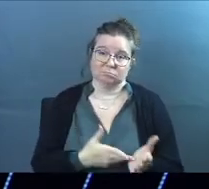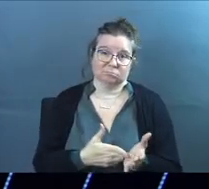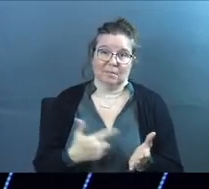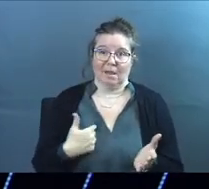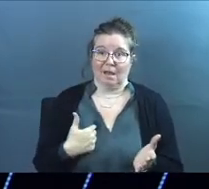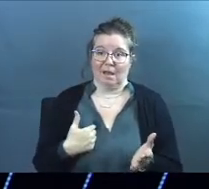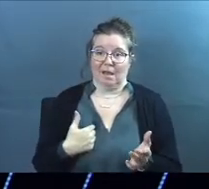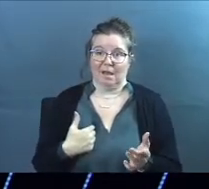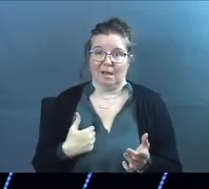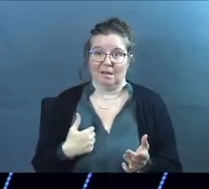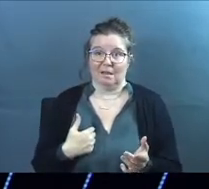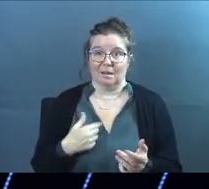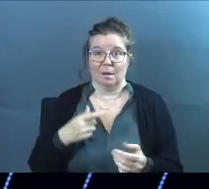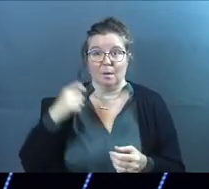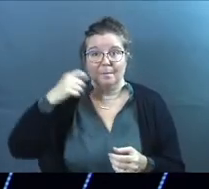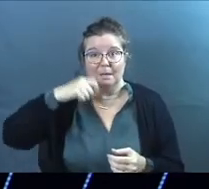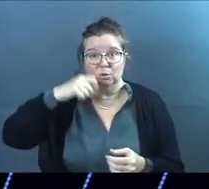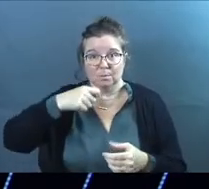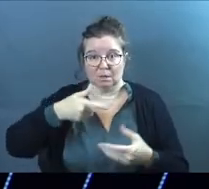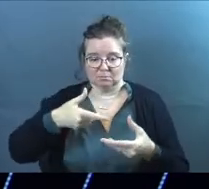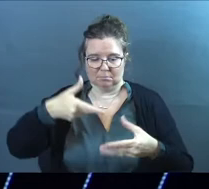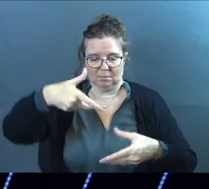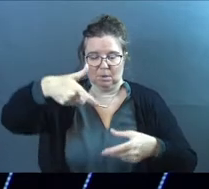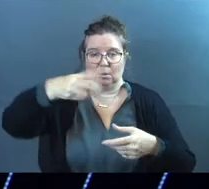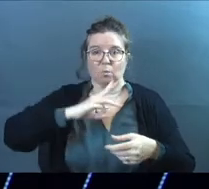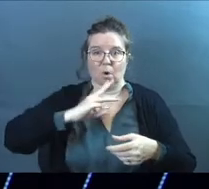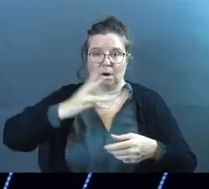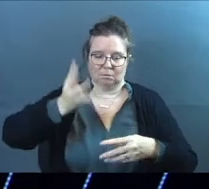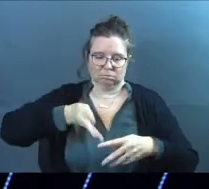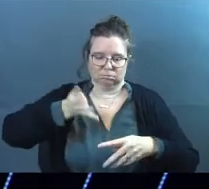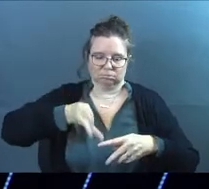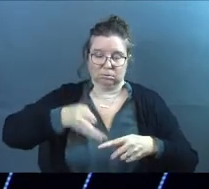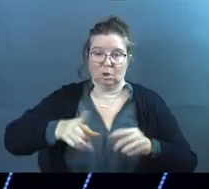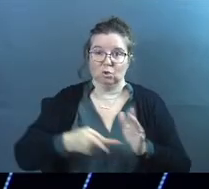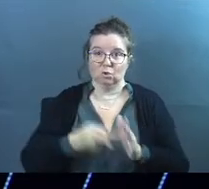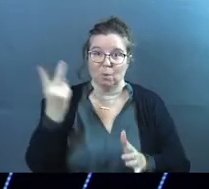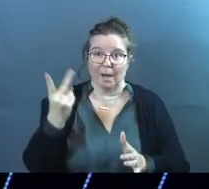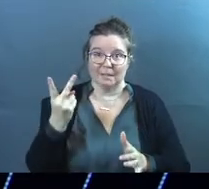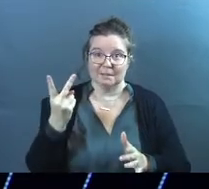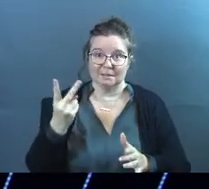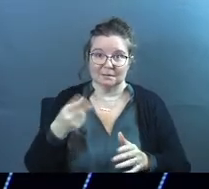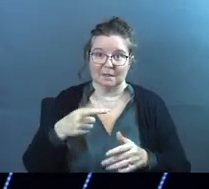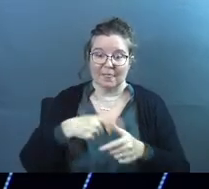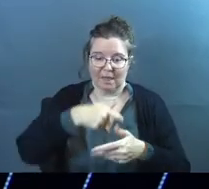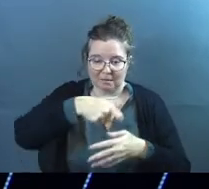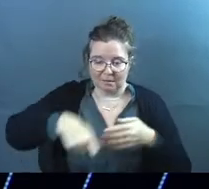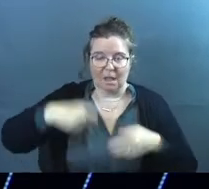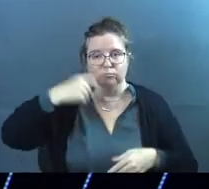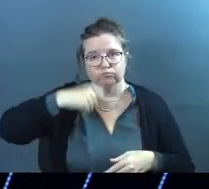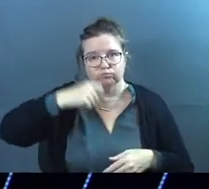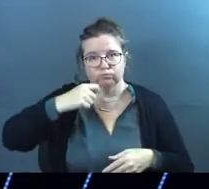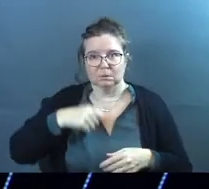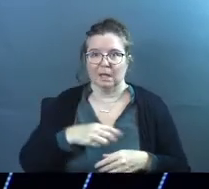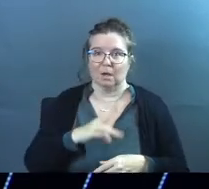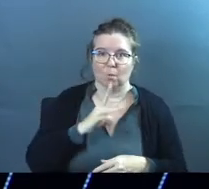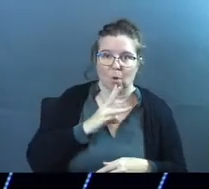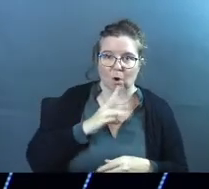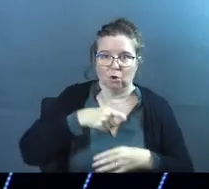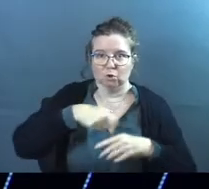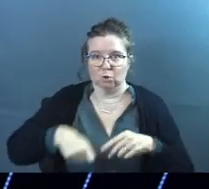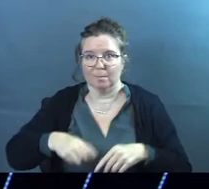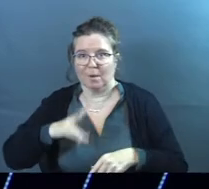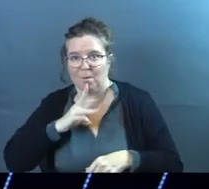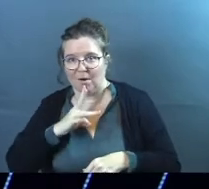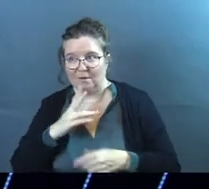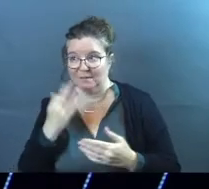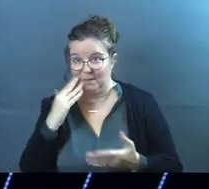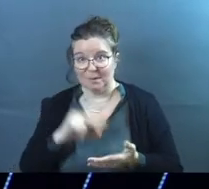truth. I wet my toothbrush twice before brushing my teeth. Water, toothpaste, water. Does that mean it's right? Some of are like, yes. You